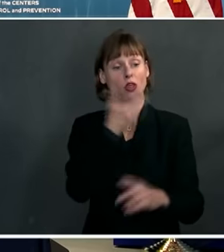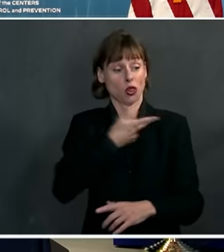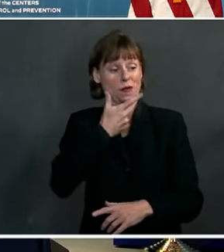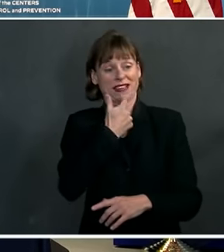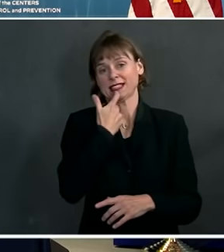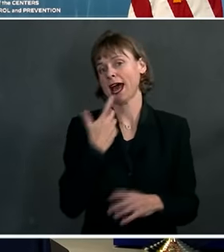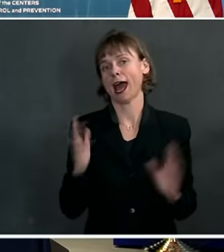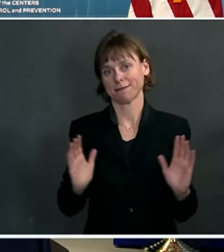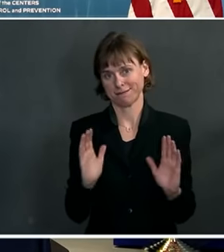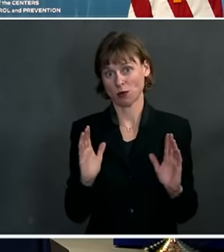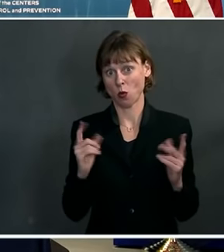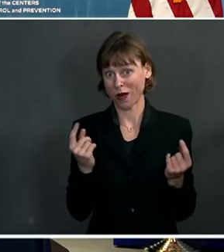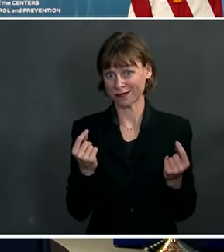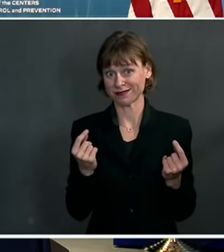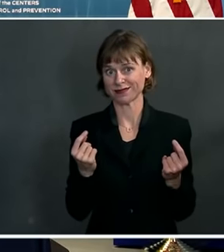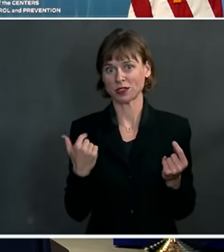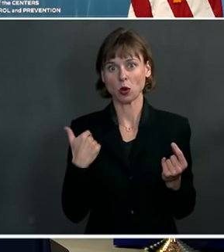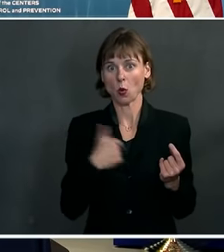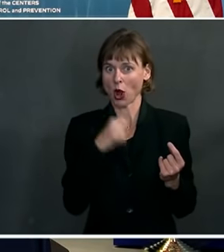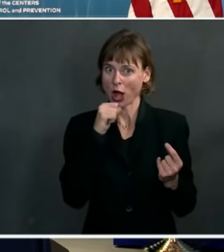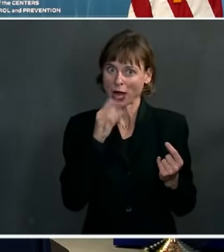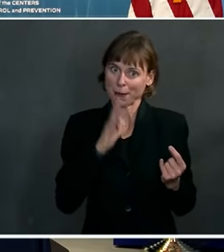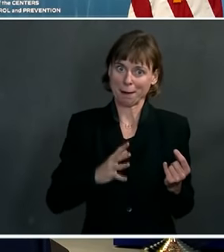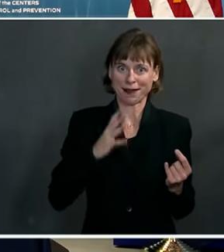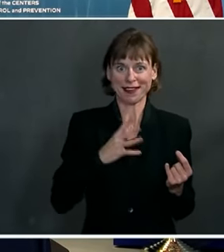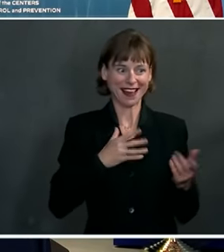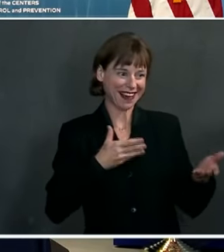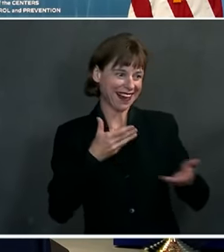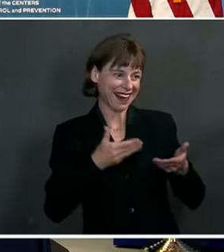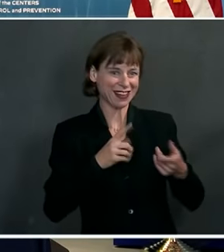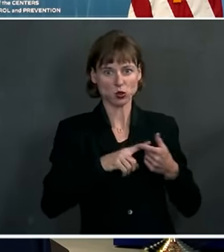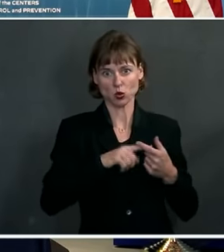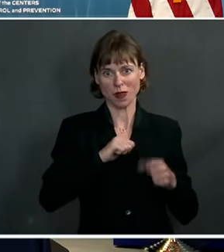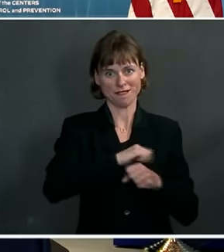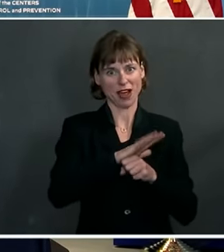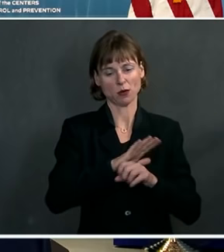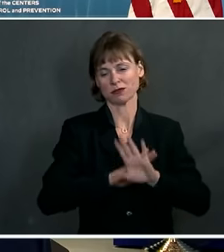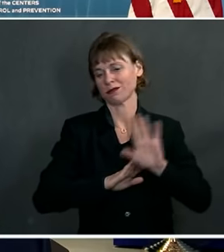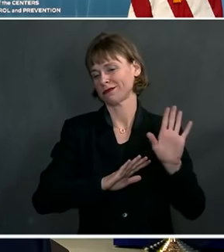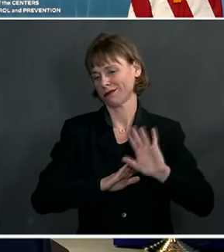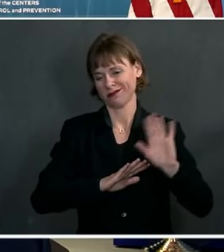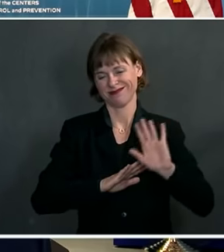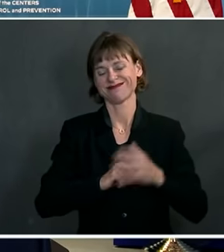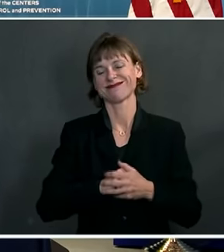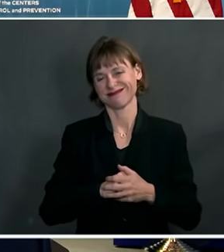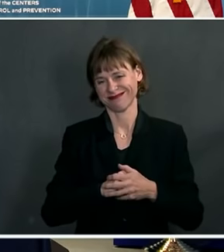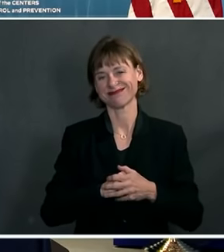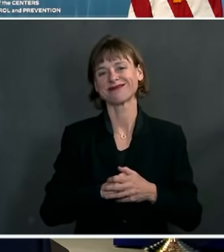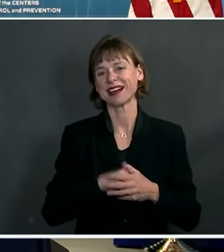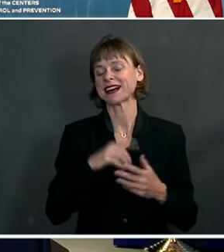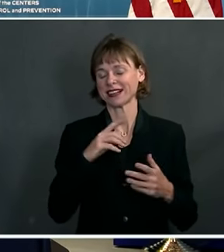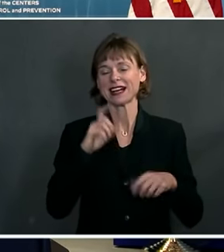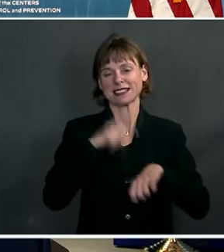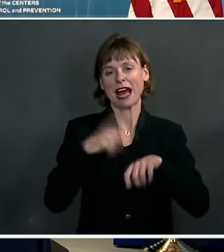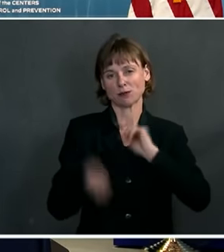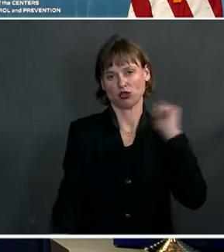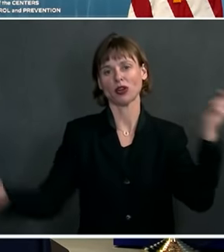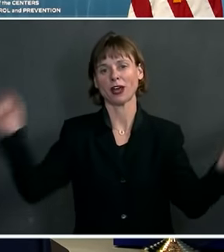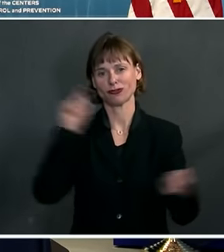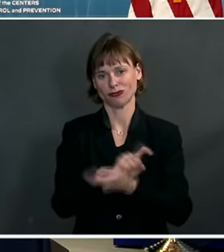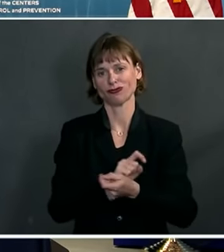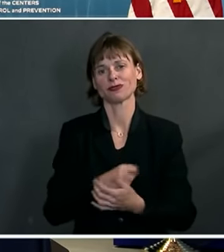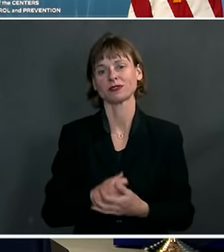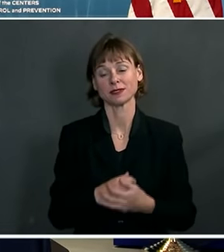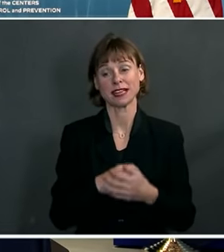let's not be quite such polite hosts to this virus. Let's turn the tide and do like other countries who do